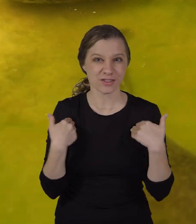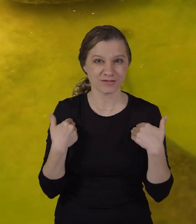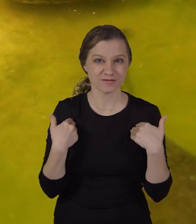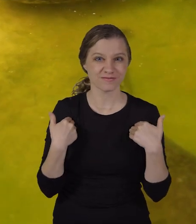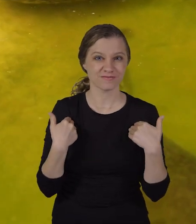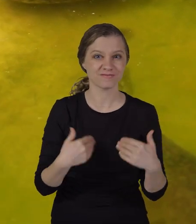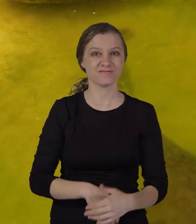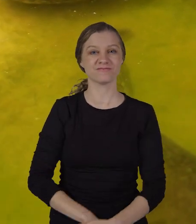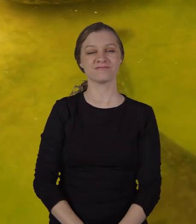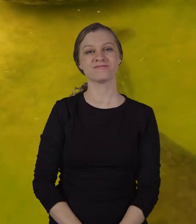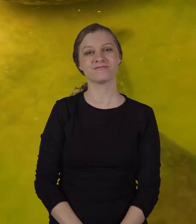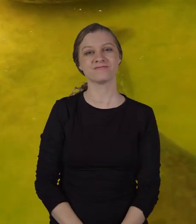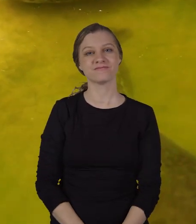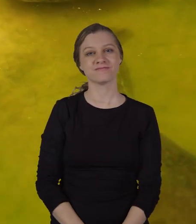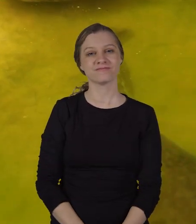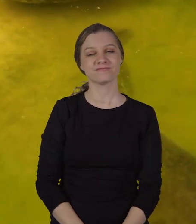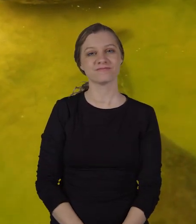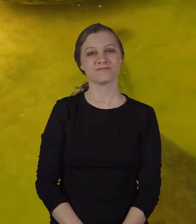creatures